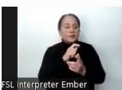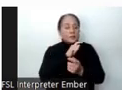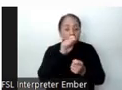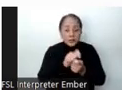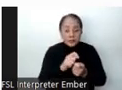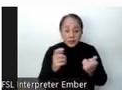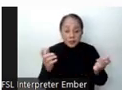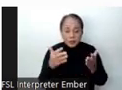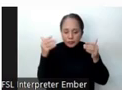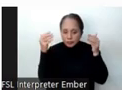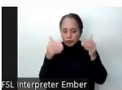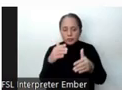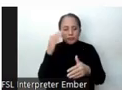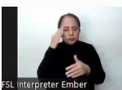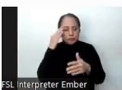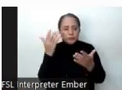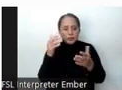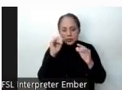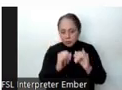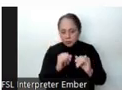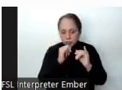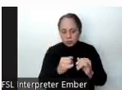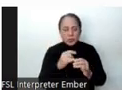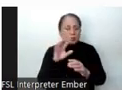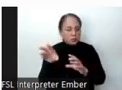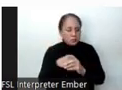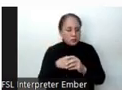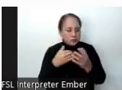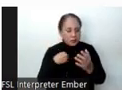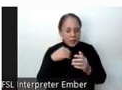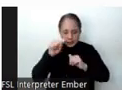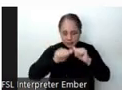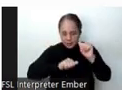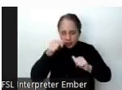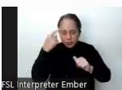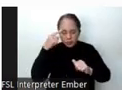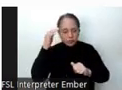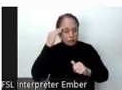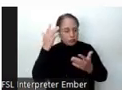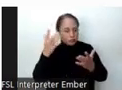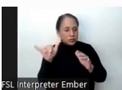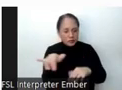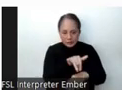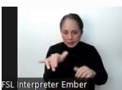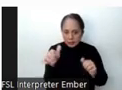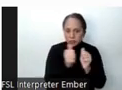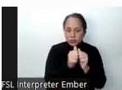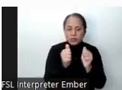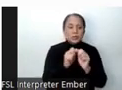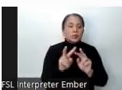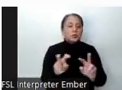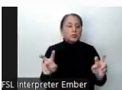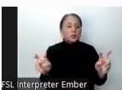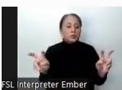focusing on literacy instruction, including existing assessments for literacy, as well as the research